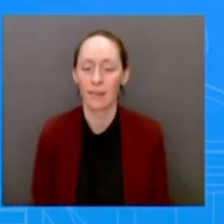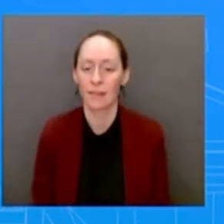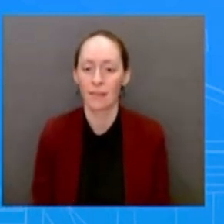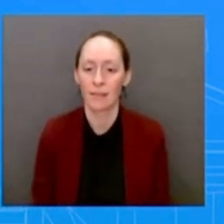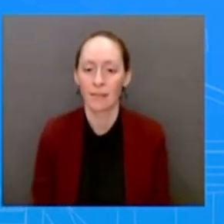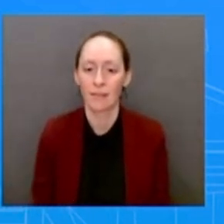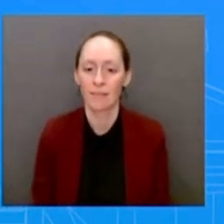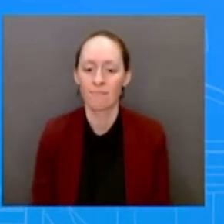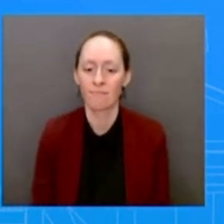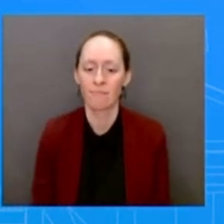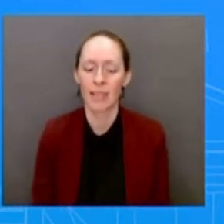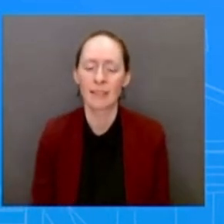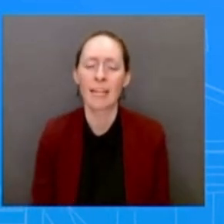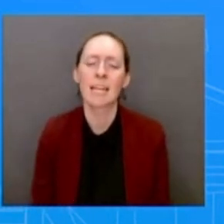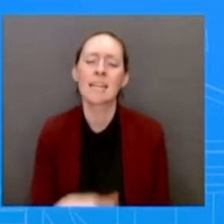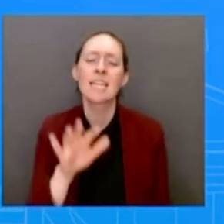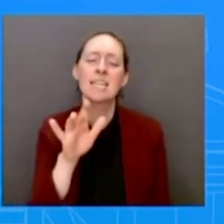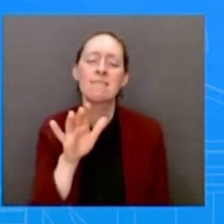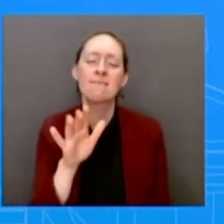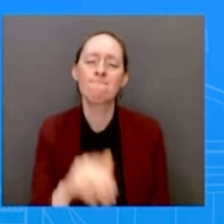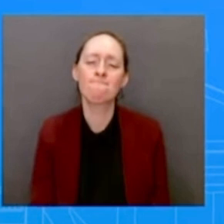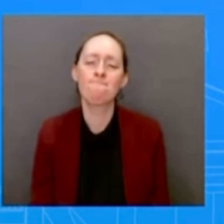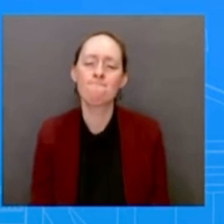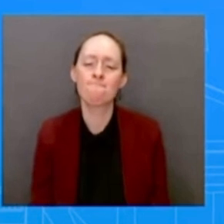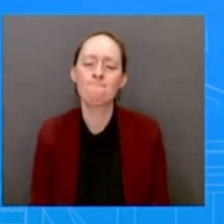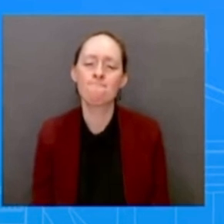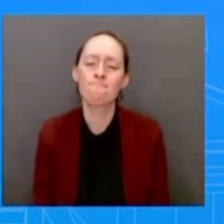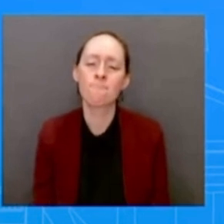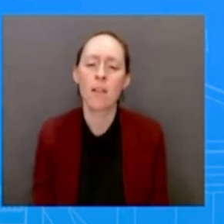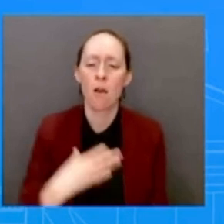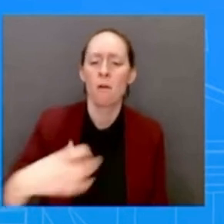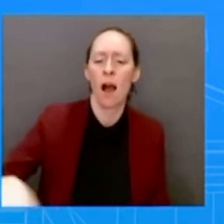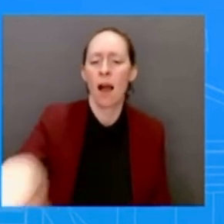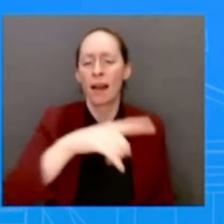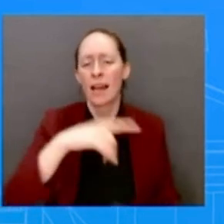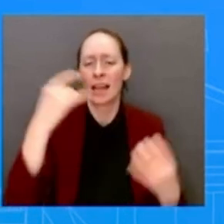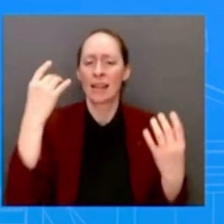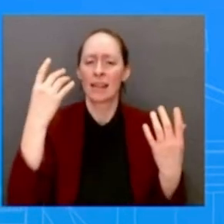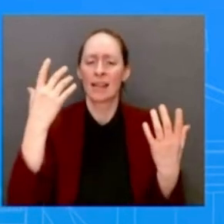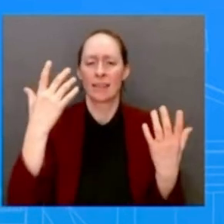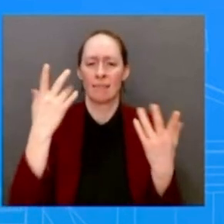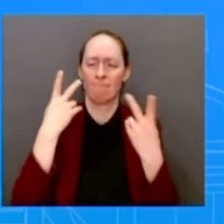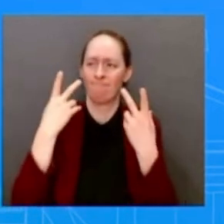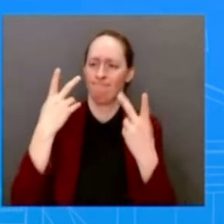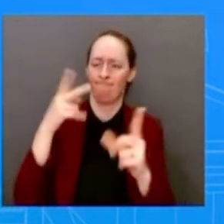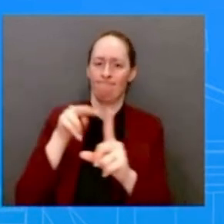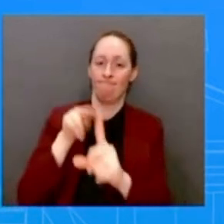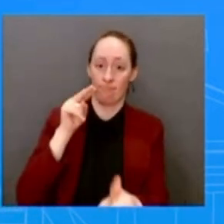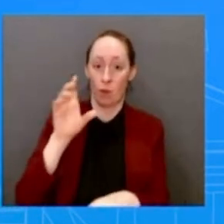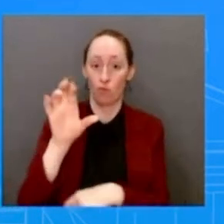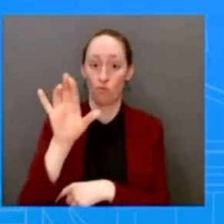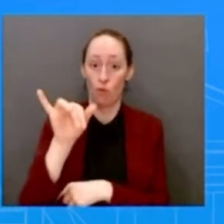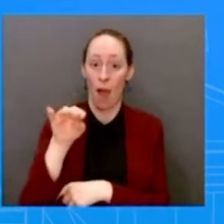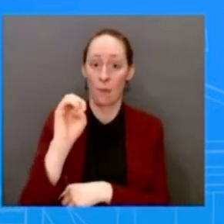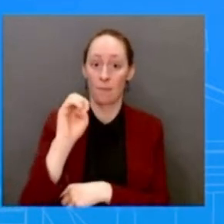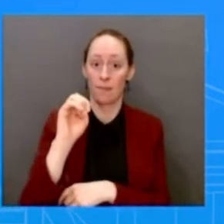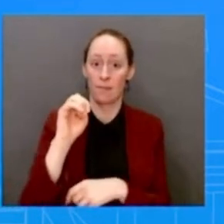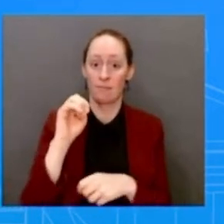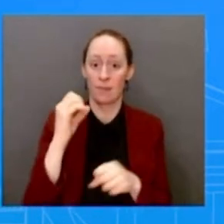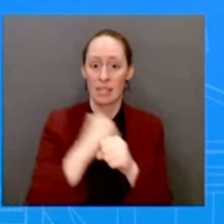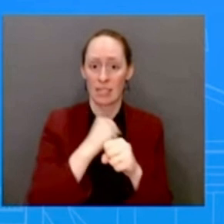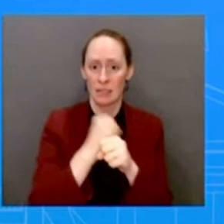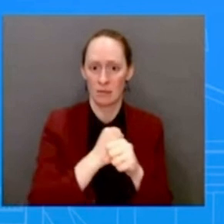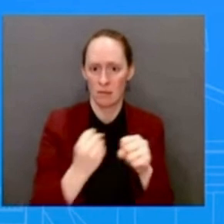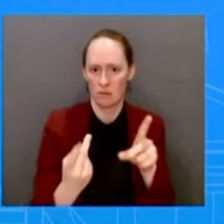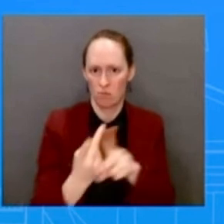of crime over the last couple of years, this is something that the president inherited. And he took action, right? With the Safer America Plan and making sure that he